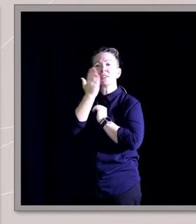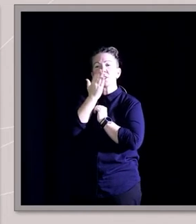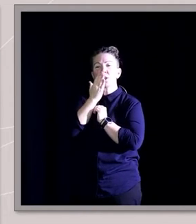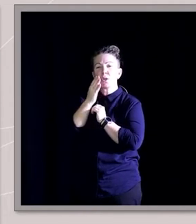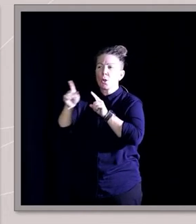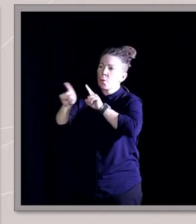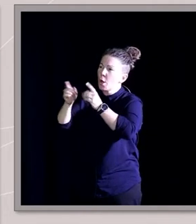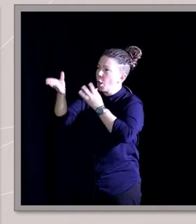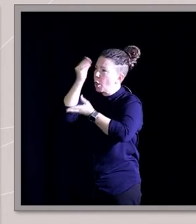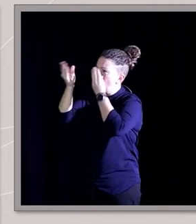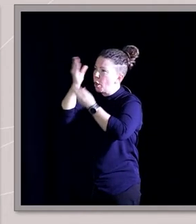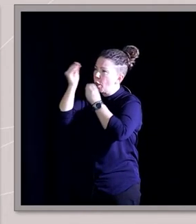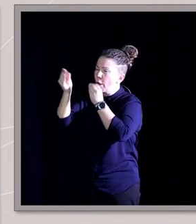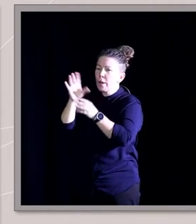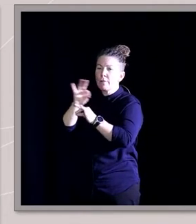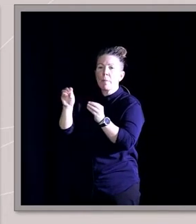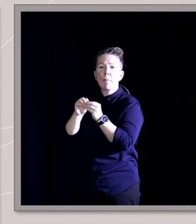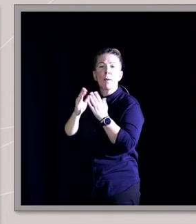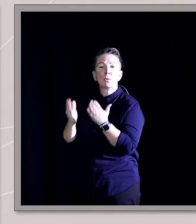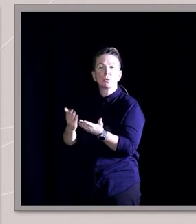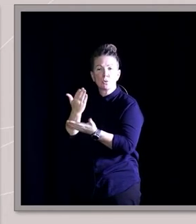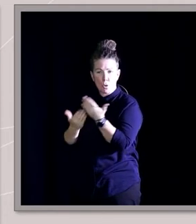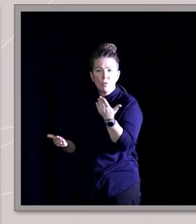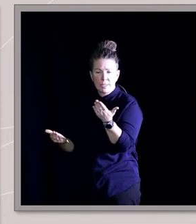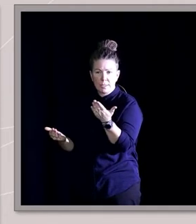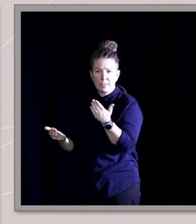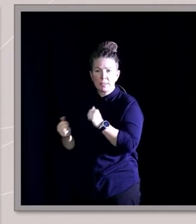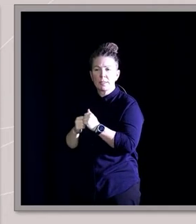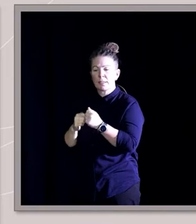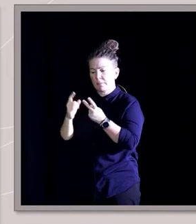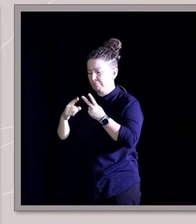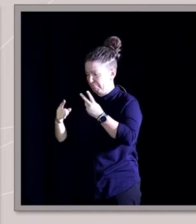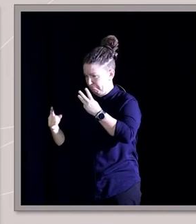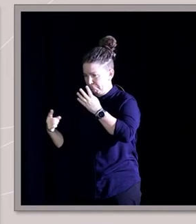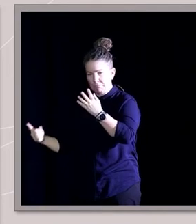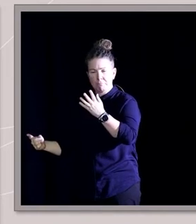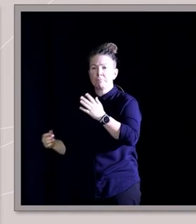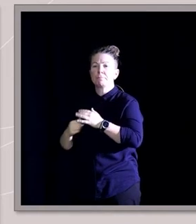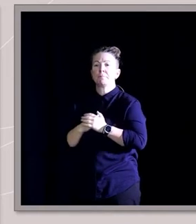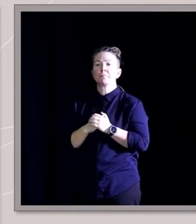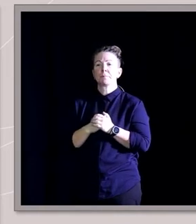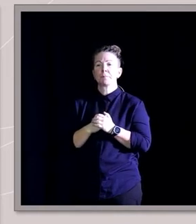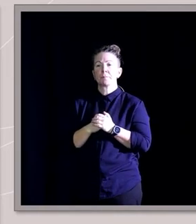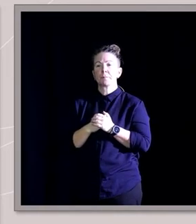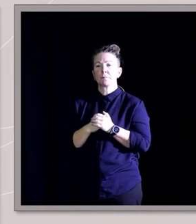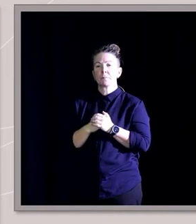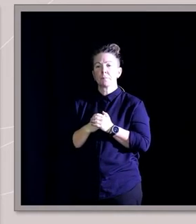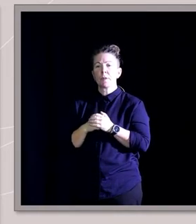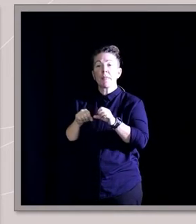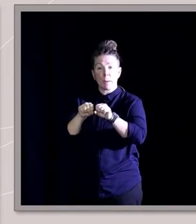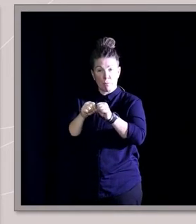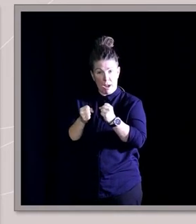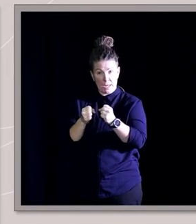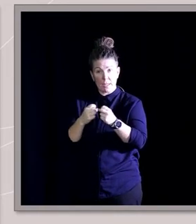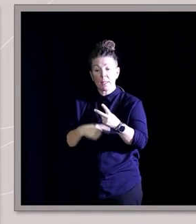of David and Goliath and the creation story, Samson and Delilah, the list goes on. And then we would have a break